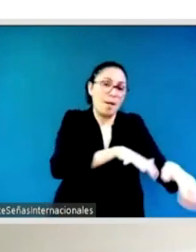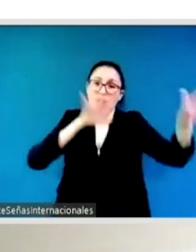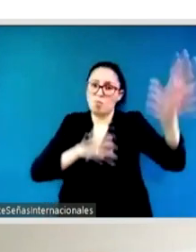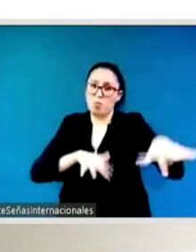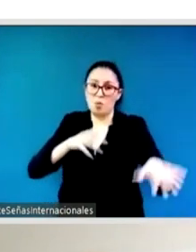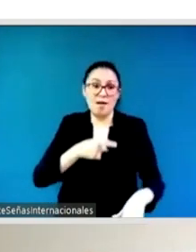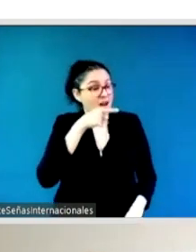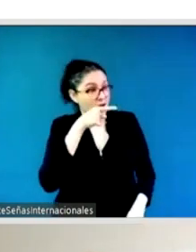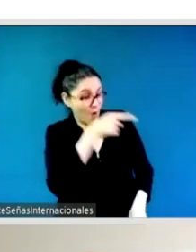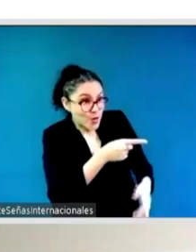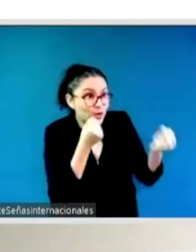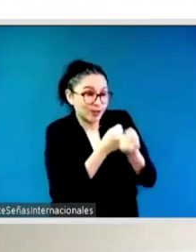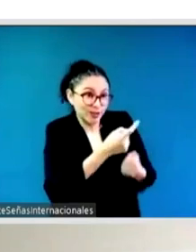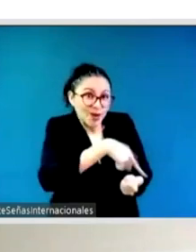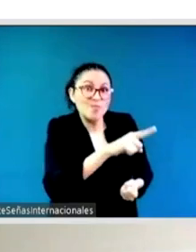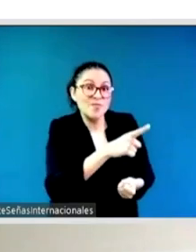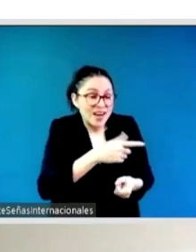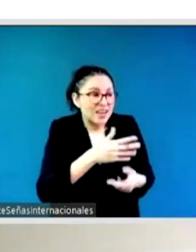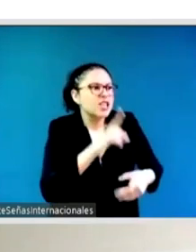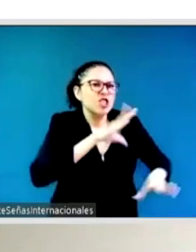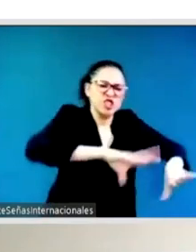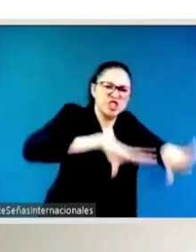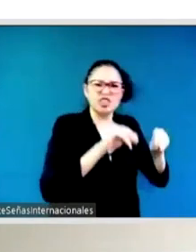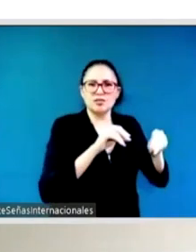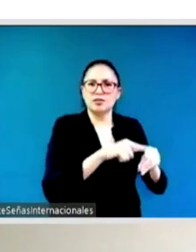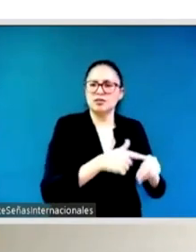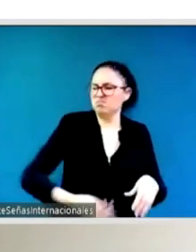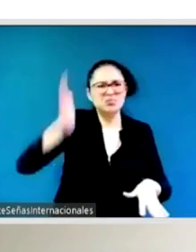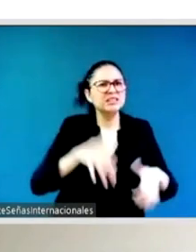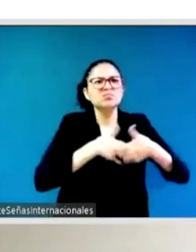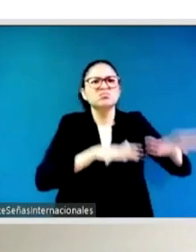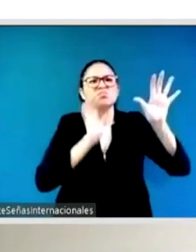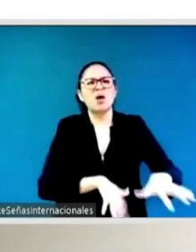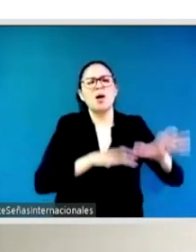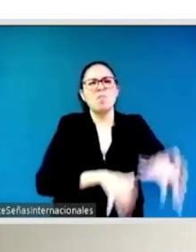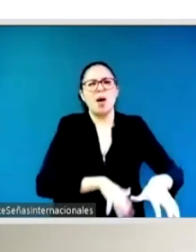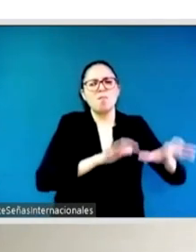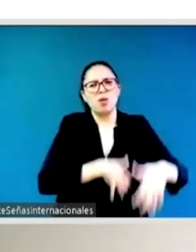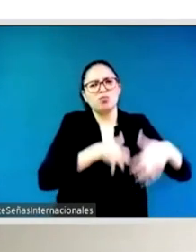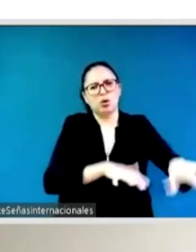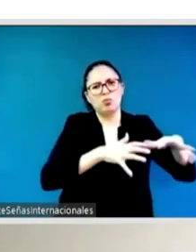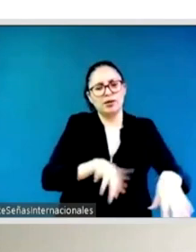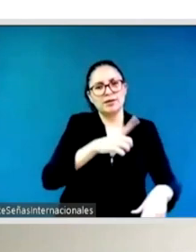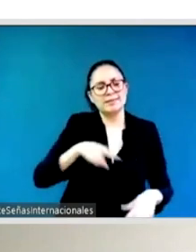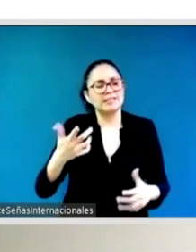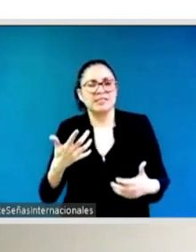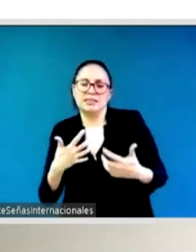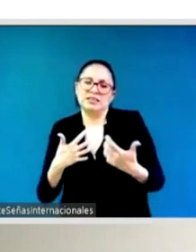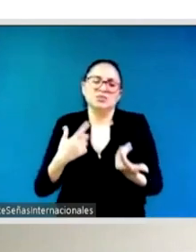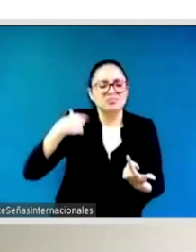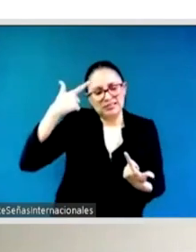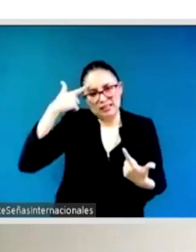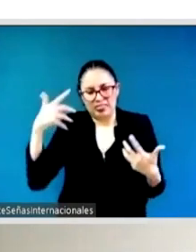uh elements including an element of building capacity for self-protection and self-care but also you know